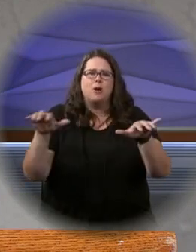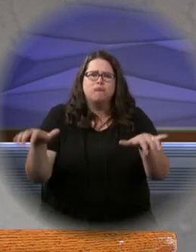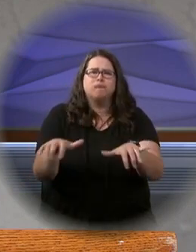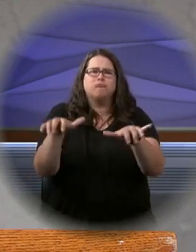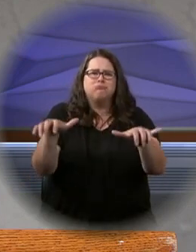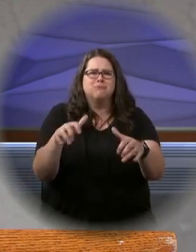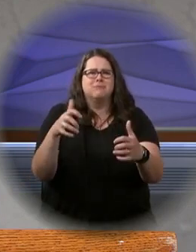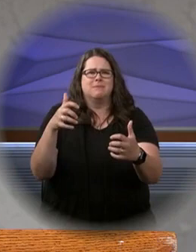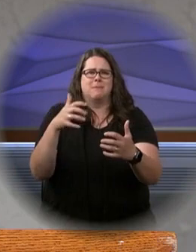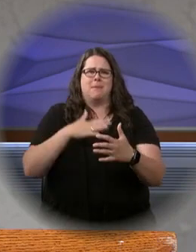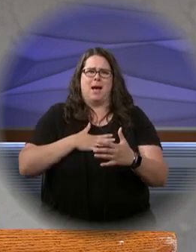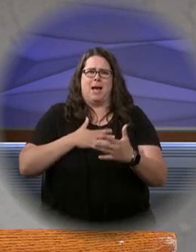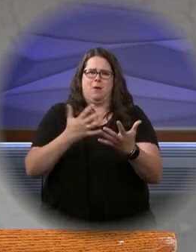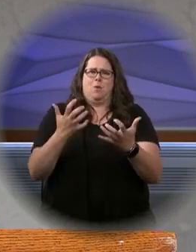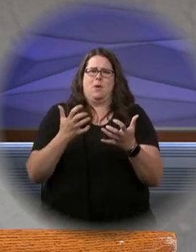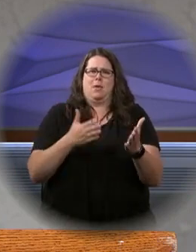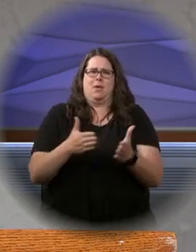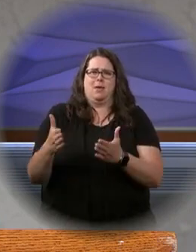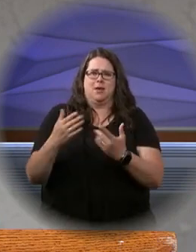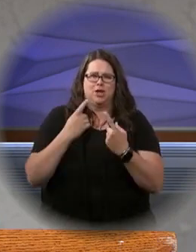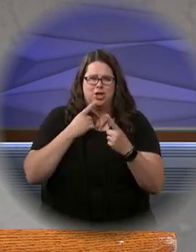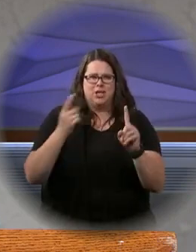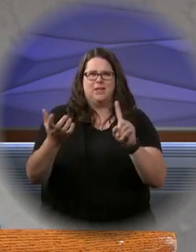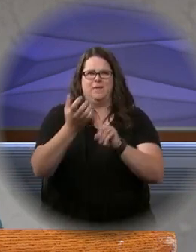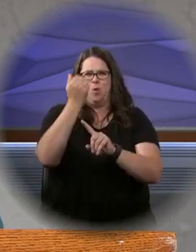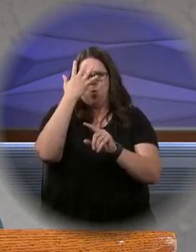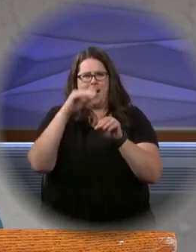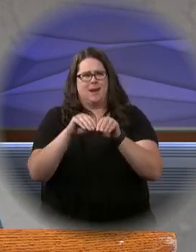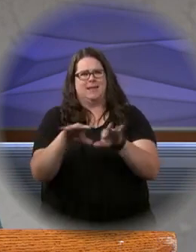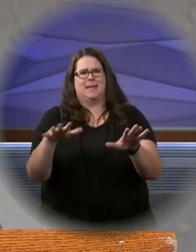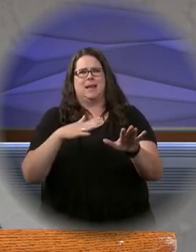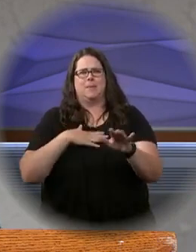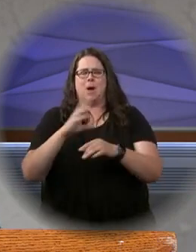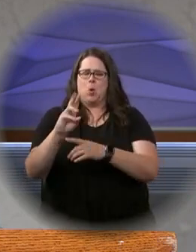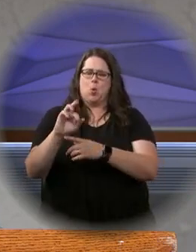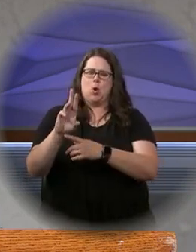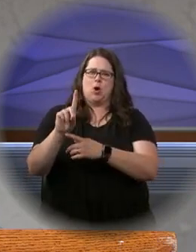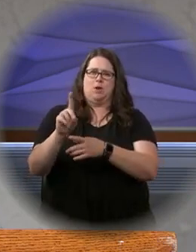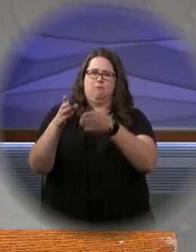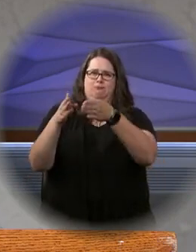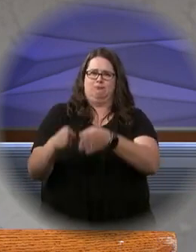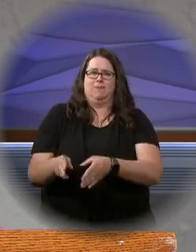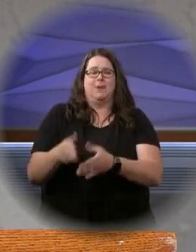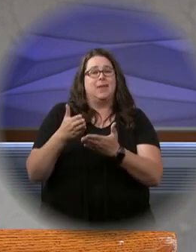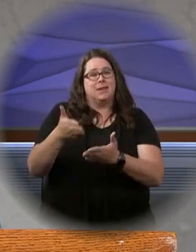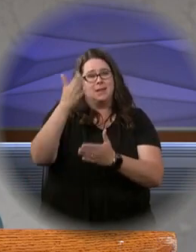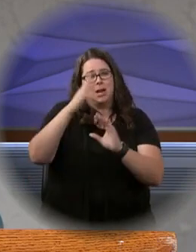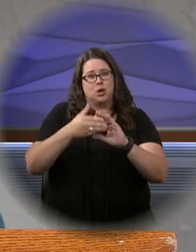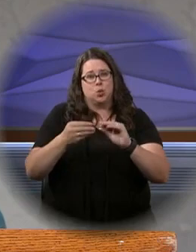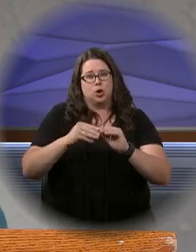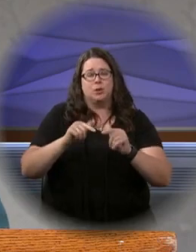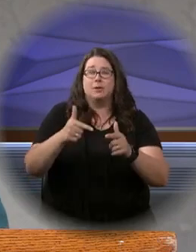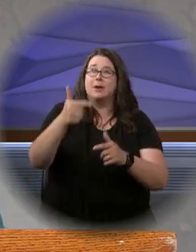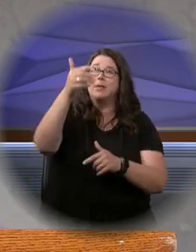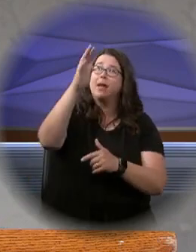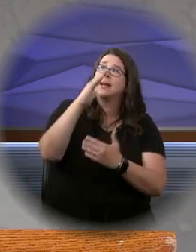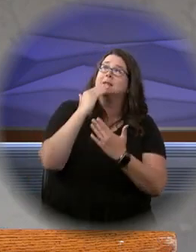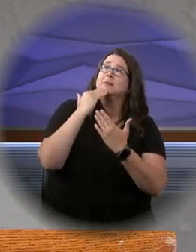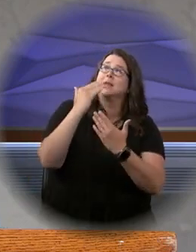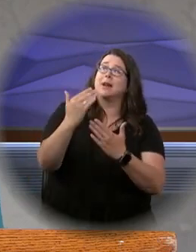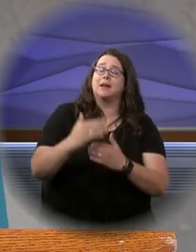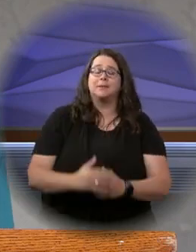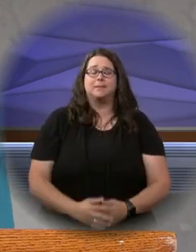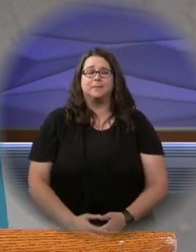my will, achieving the end for which I sent it. The word of the Lord. Thanks be to God.